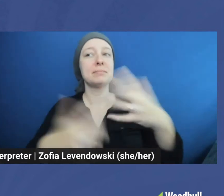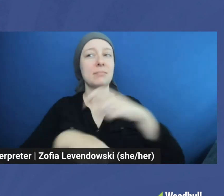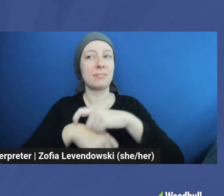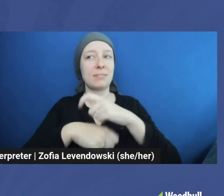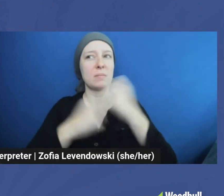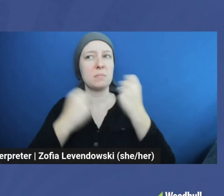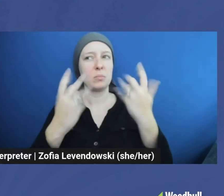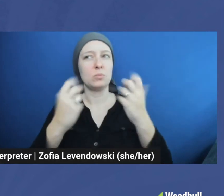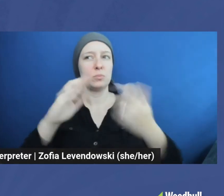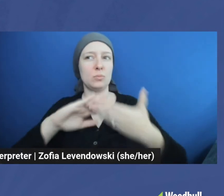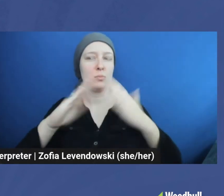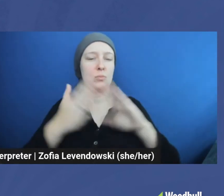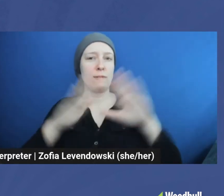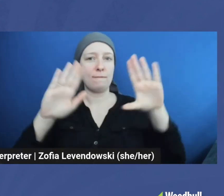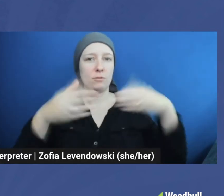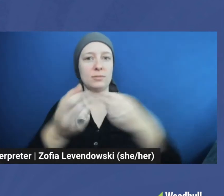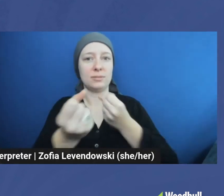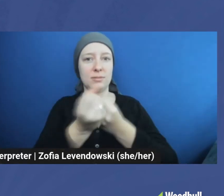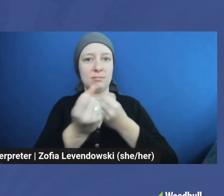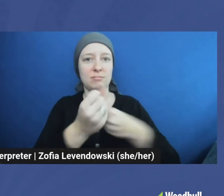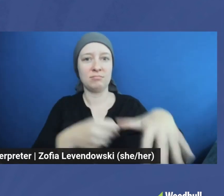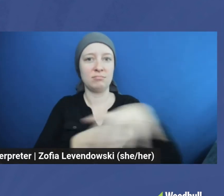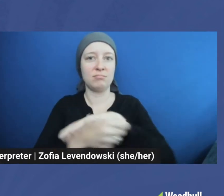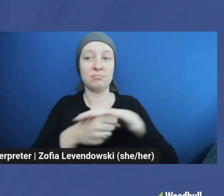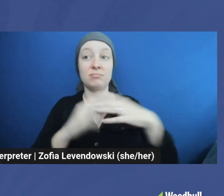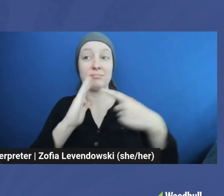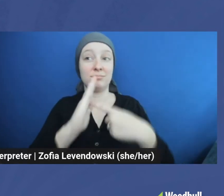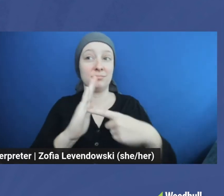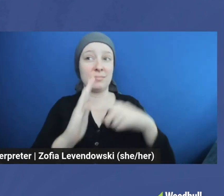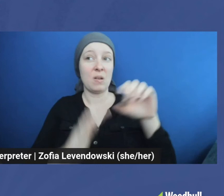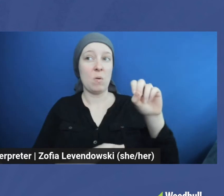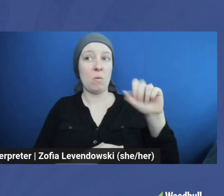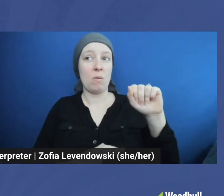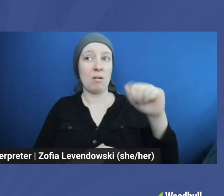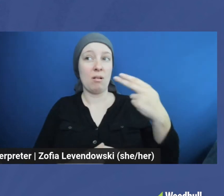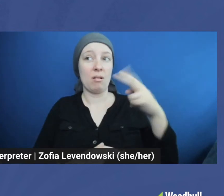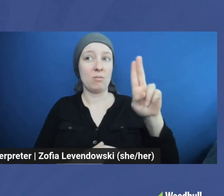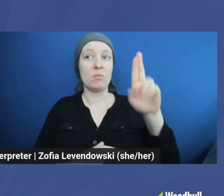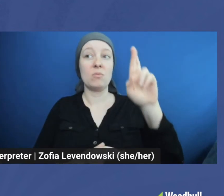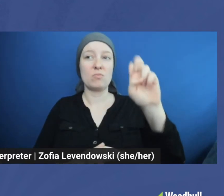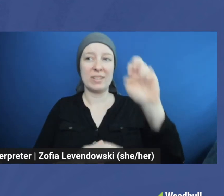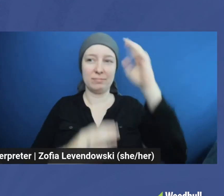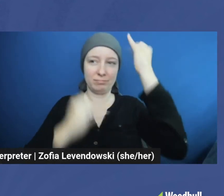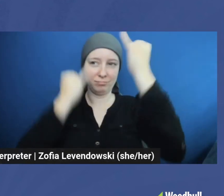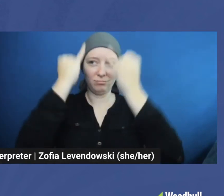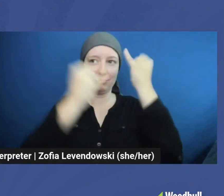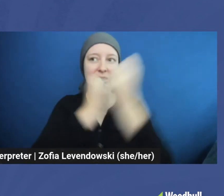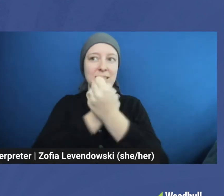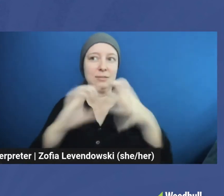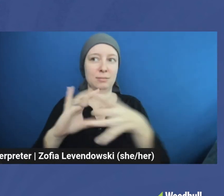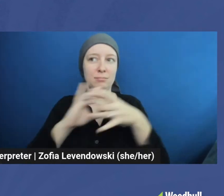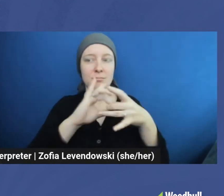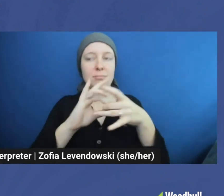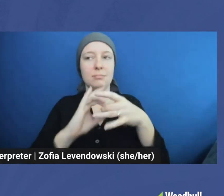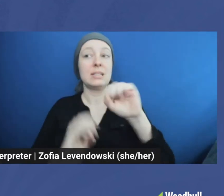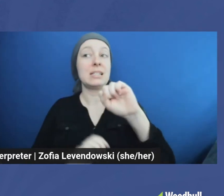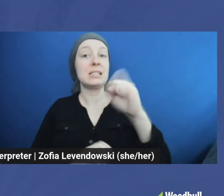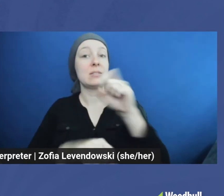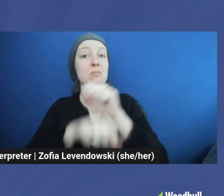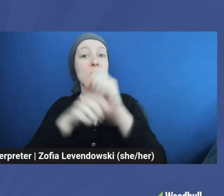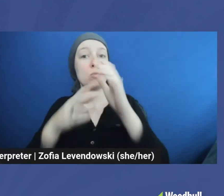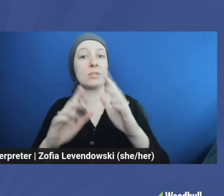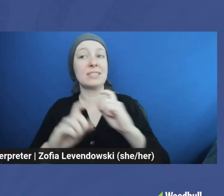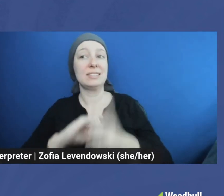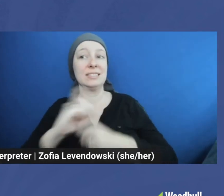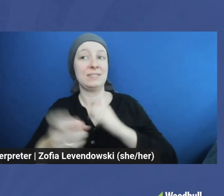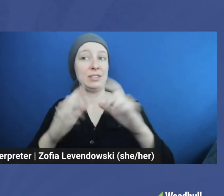advocacy spaces like Oahu's Reimagining Safety Coalition, Sex Workers Giving Circle, and Sex Workers